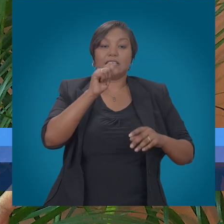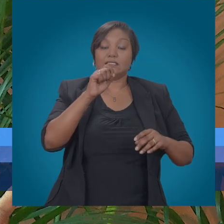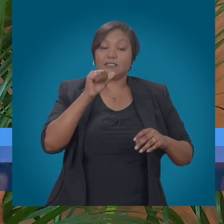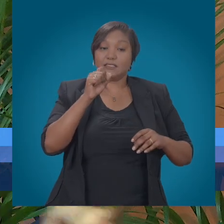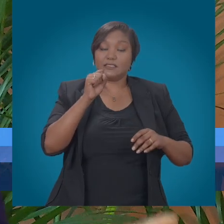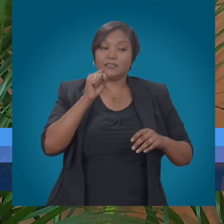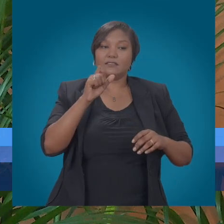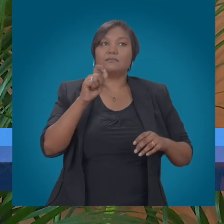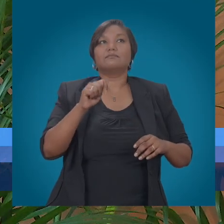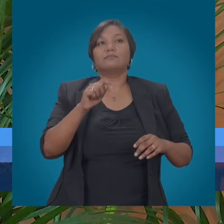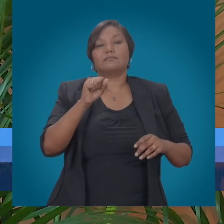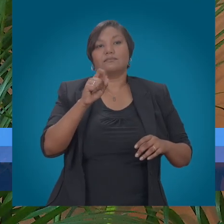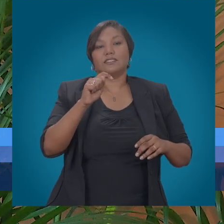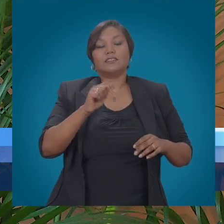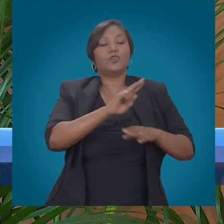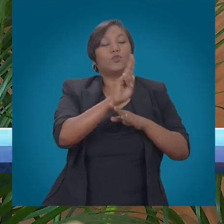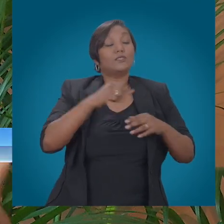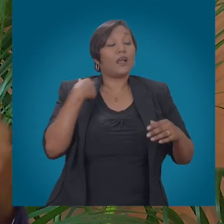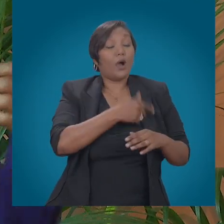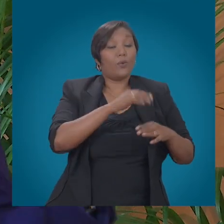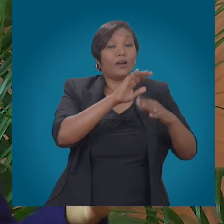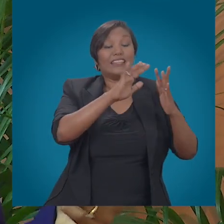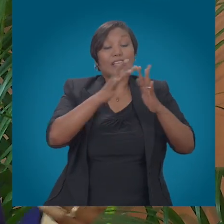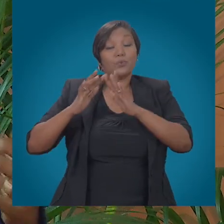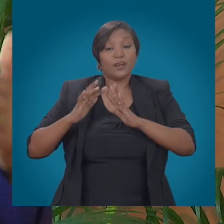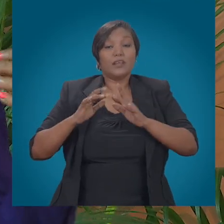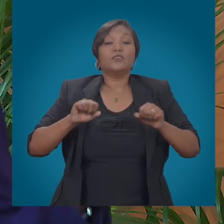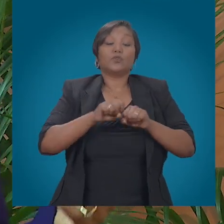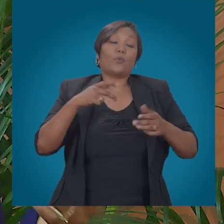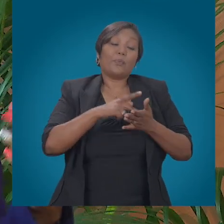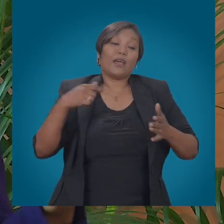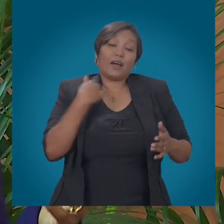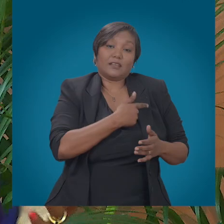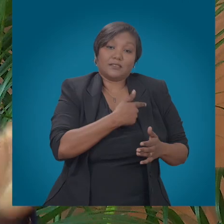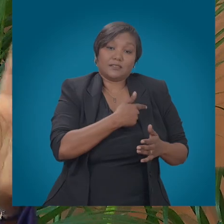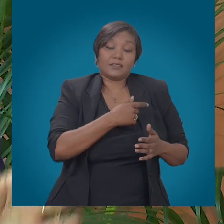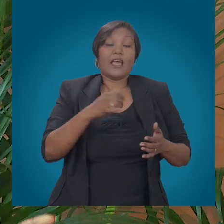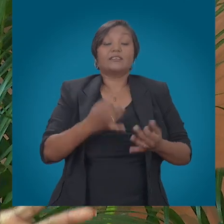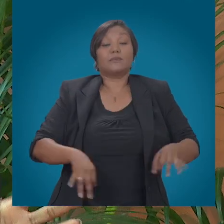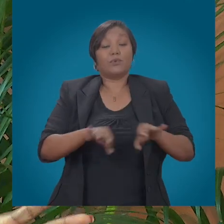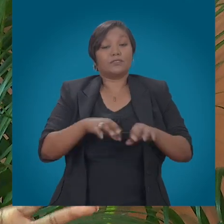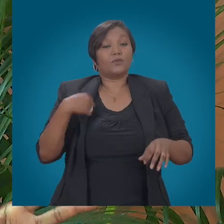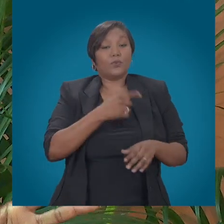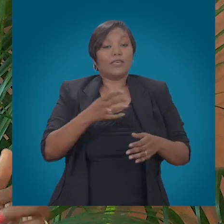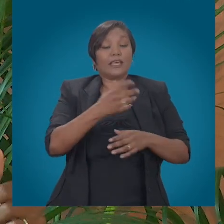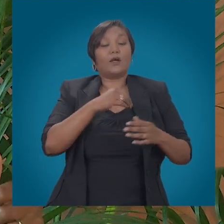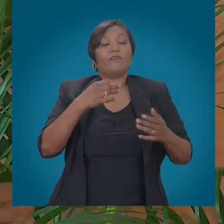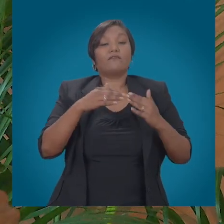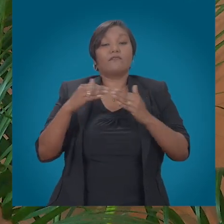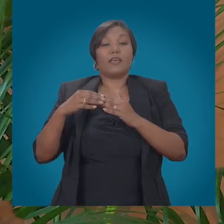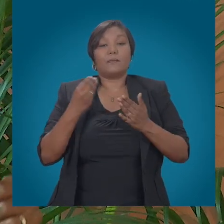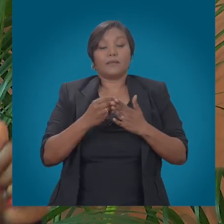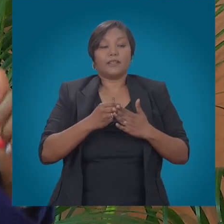revenue from that because you're using our facility. Skype to Skype or pairing arrangements between Skype, we're not so concerned about things like that.